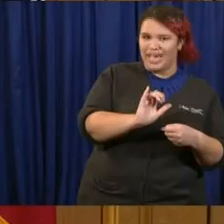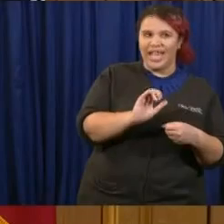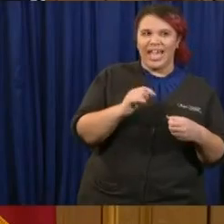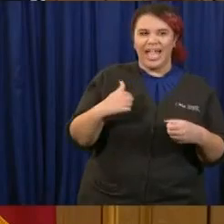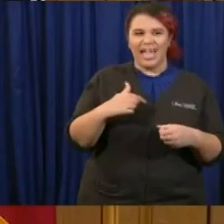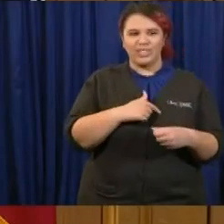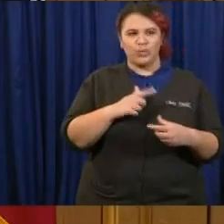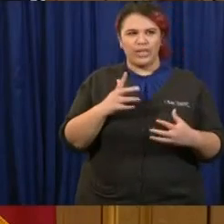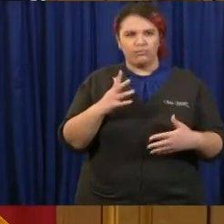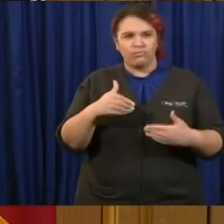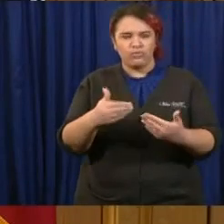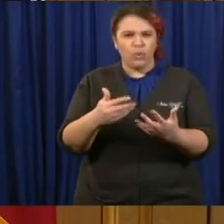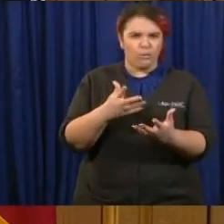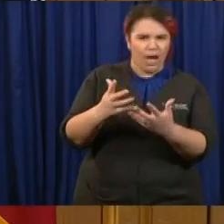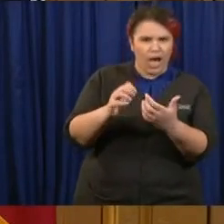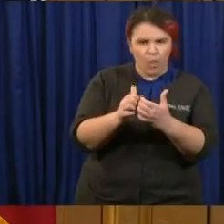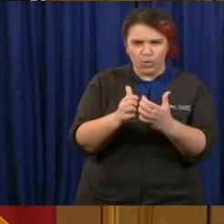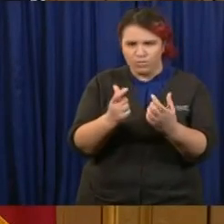That's a good question.